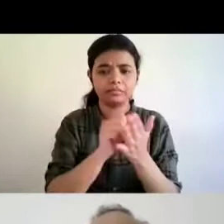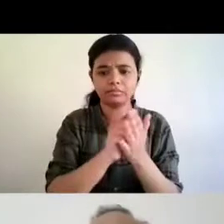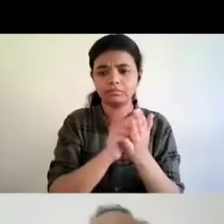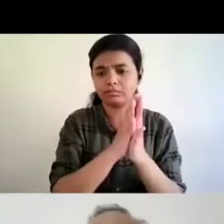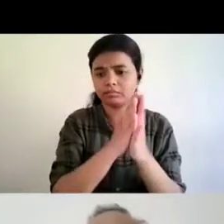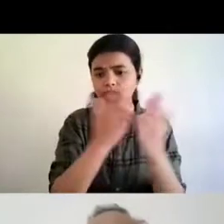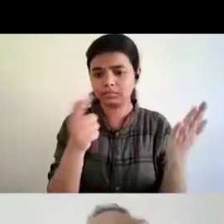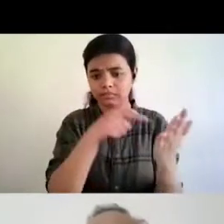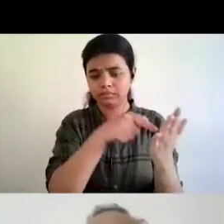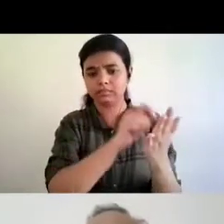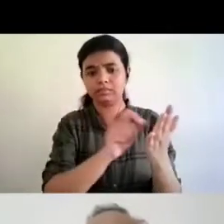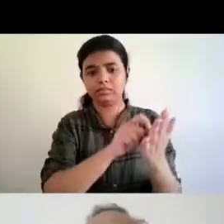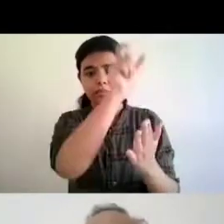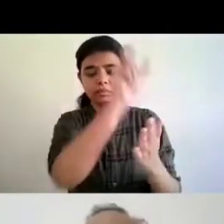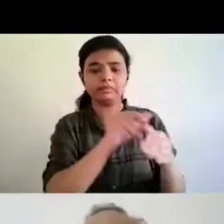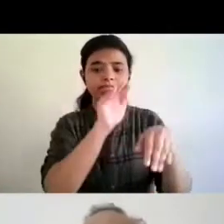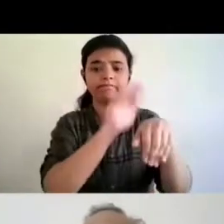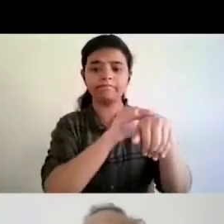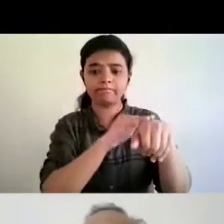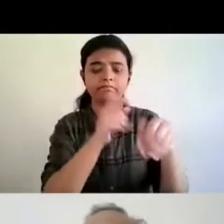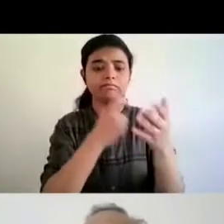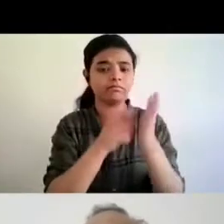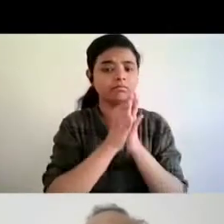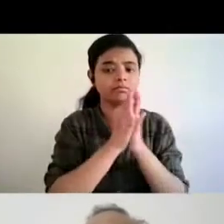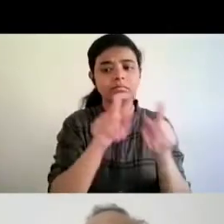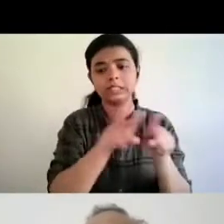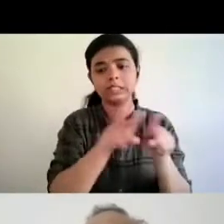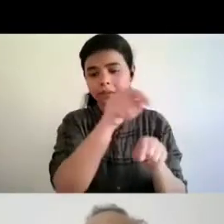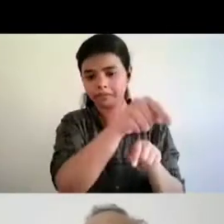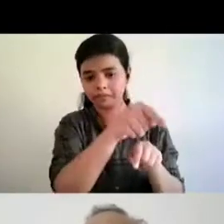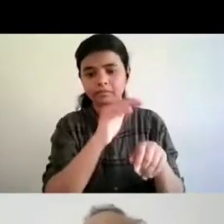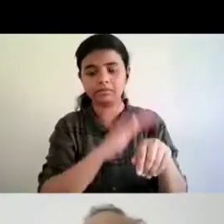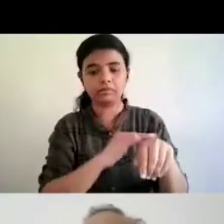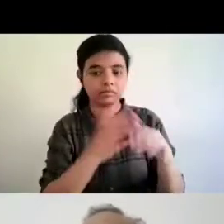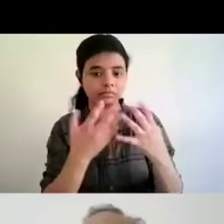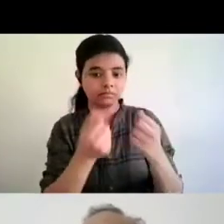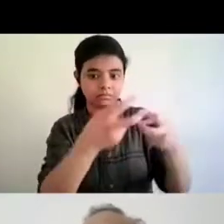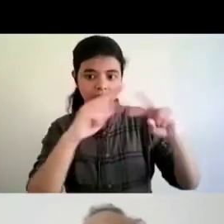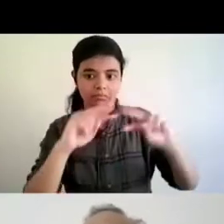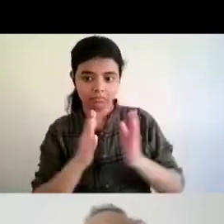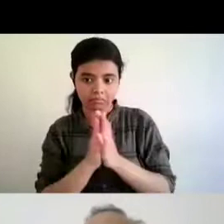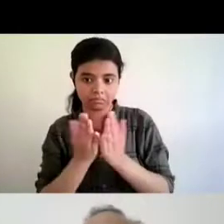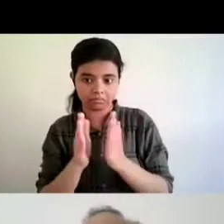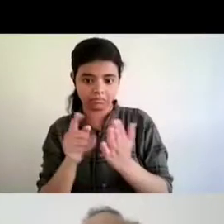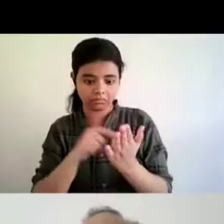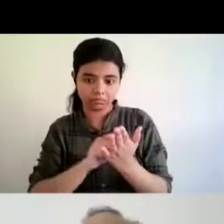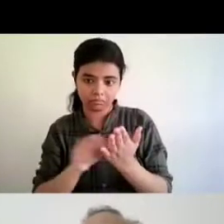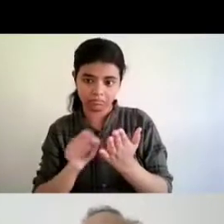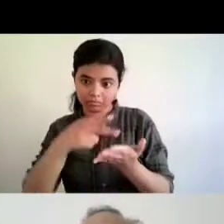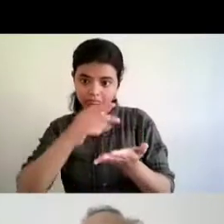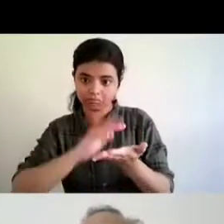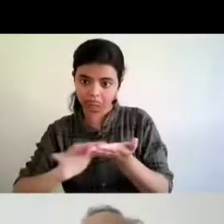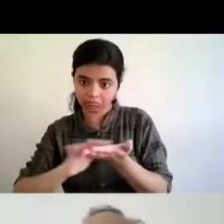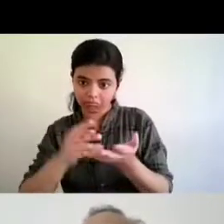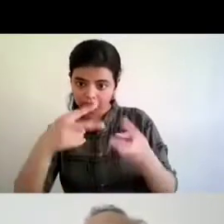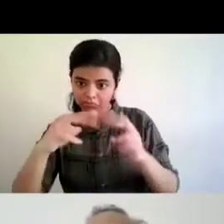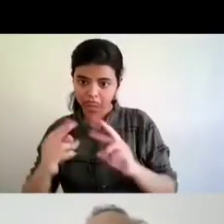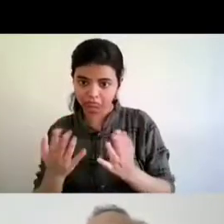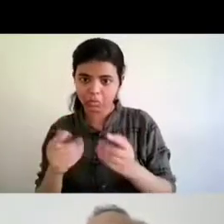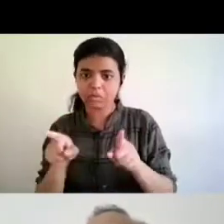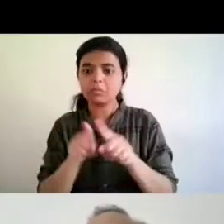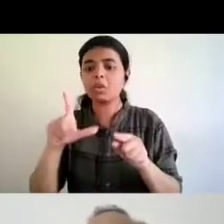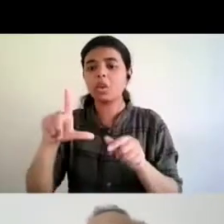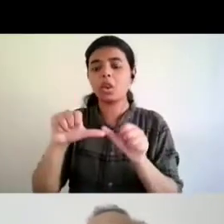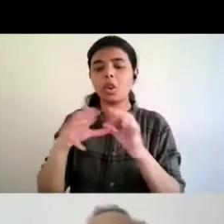such requests the result used to be that if you are strictly going by the law we would have to